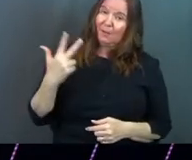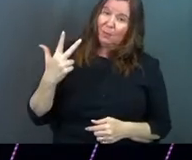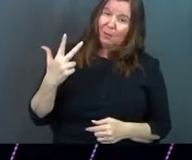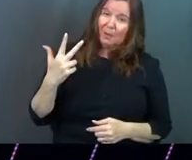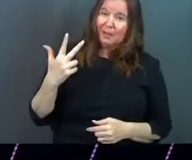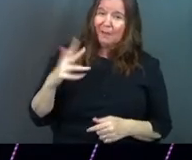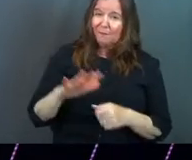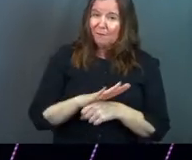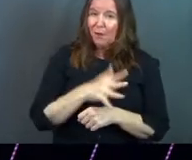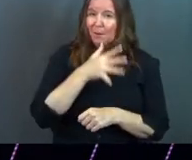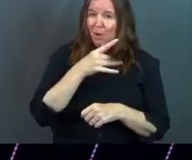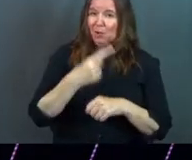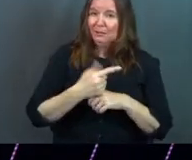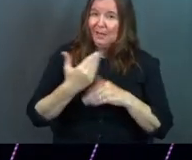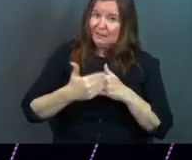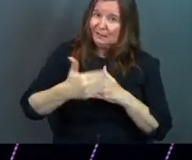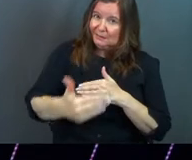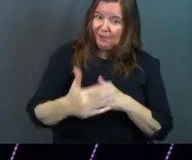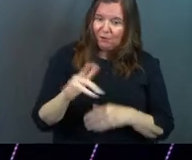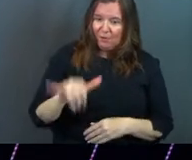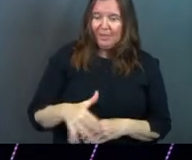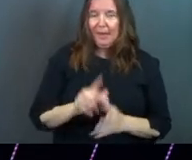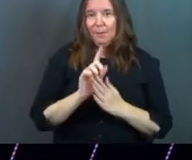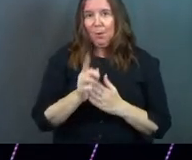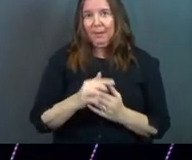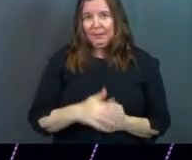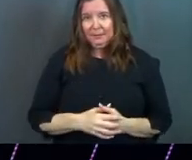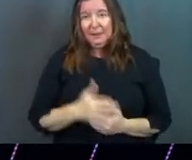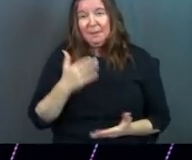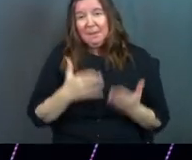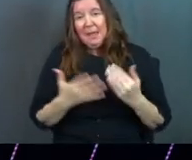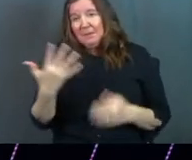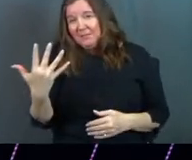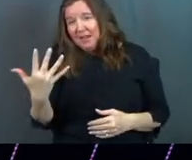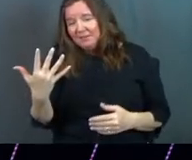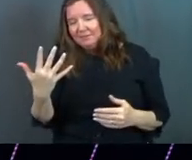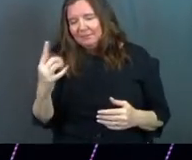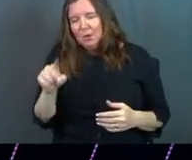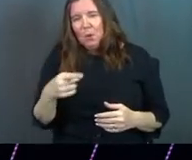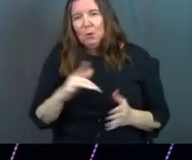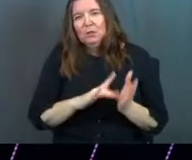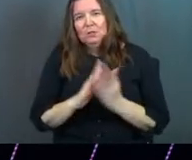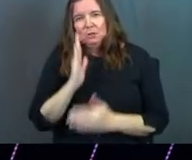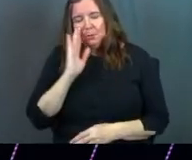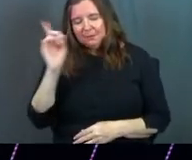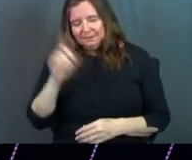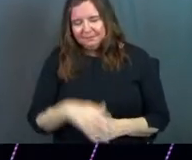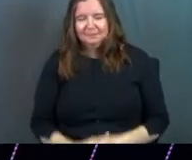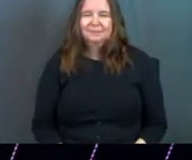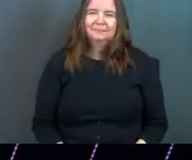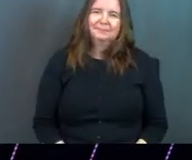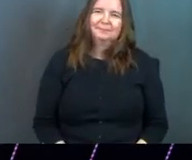three full Mother's Days just for that moment. Maybe five. Only Jesus knows.